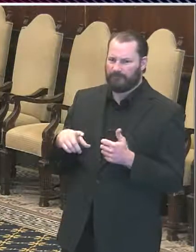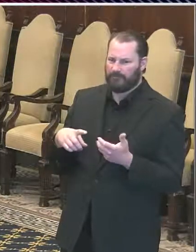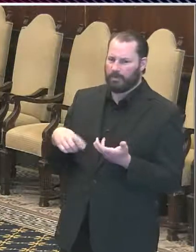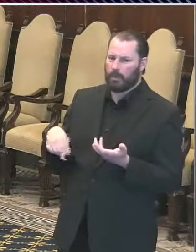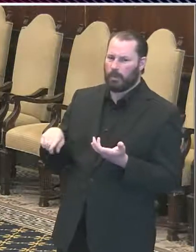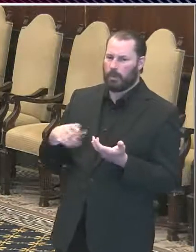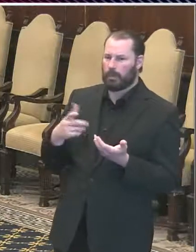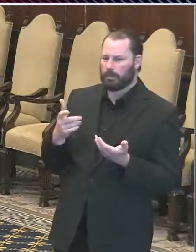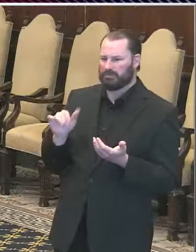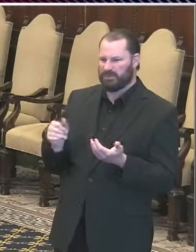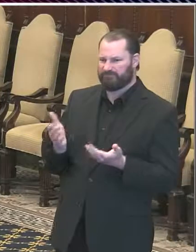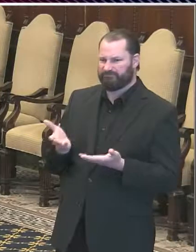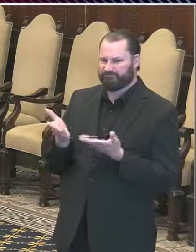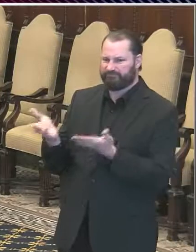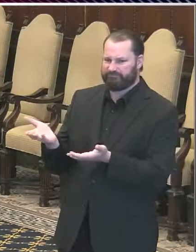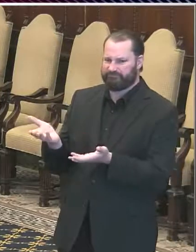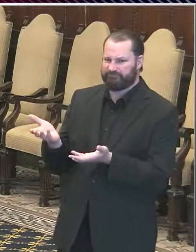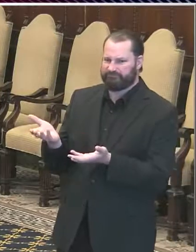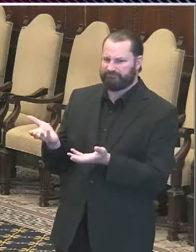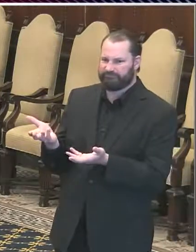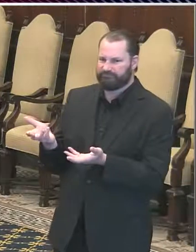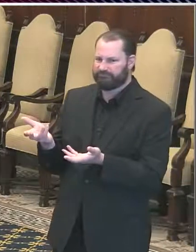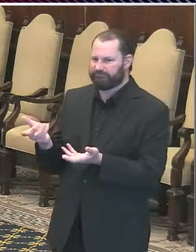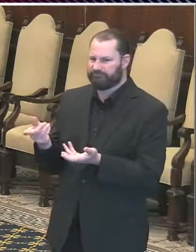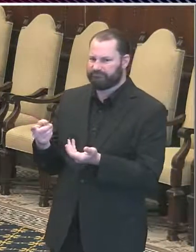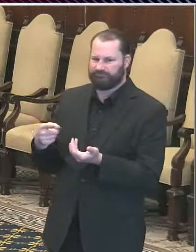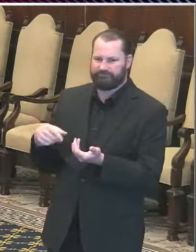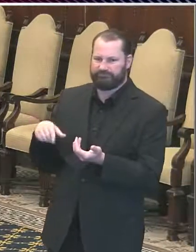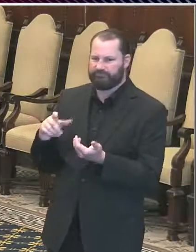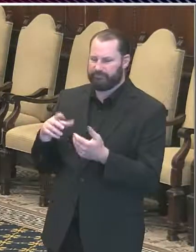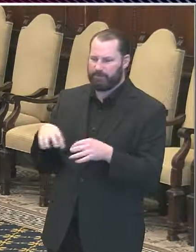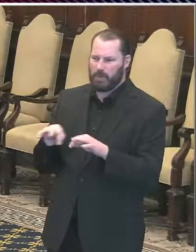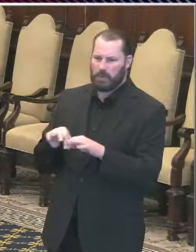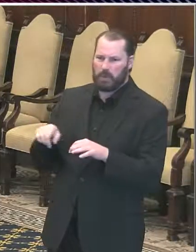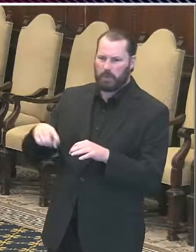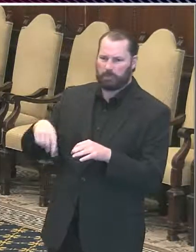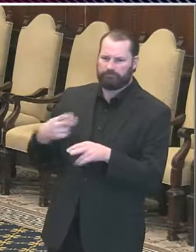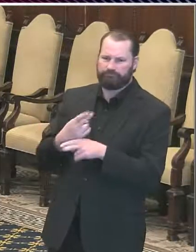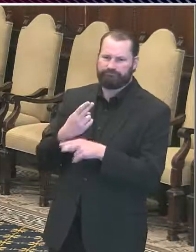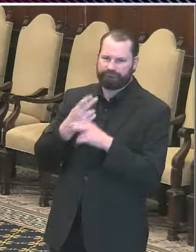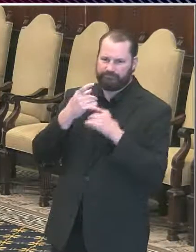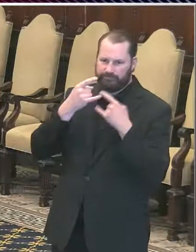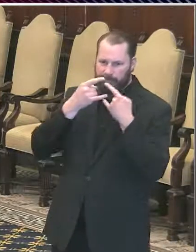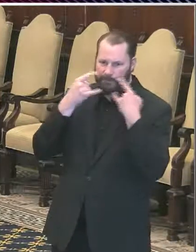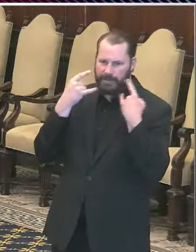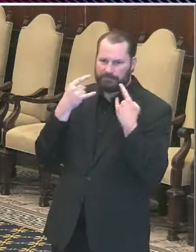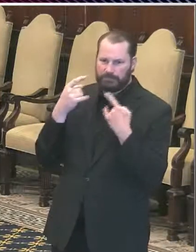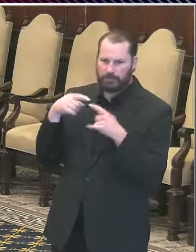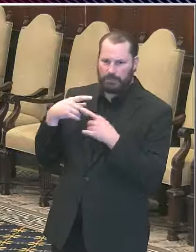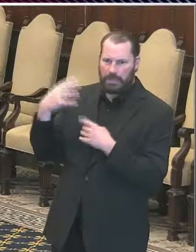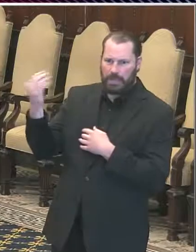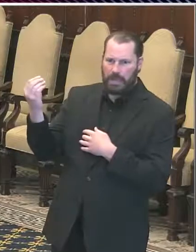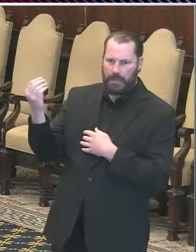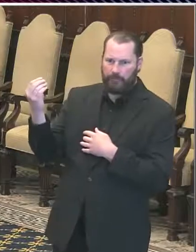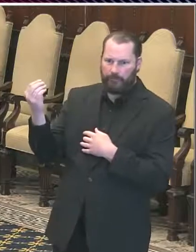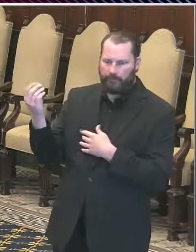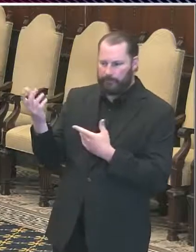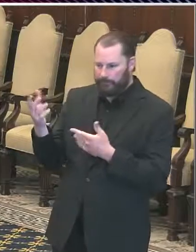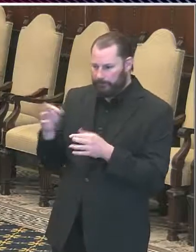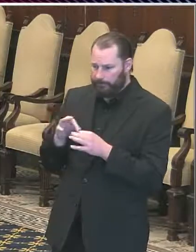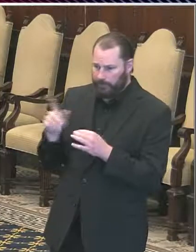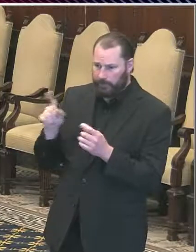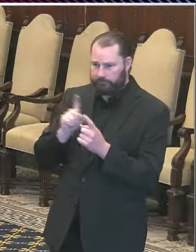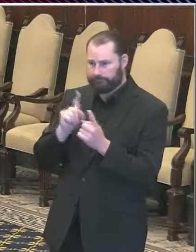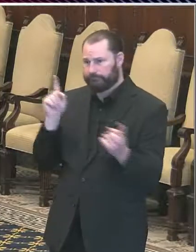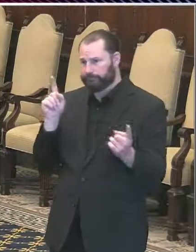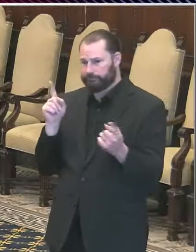gaiter or a scarf that they can when they go by other people put it up and when they're more than six feet away from people then they don't have to have enough I think when people are